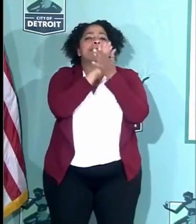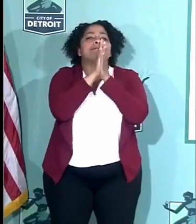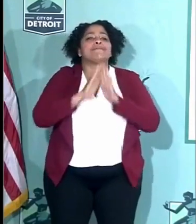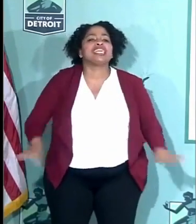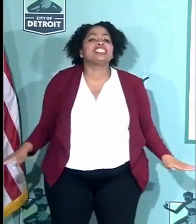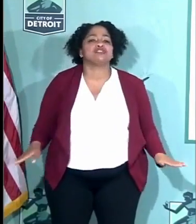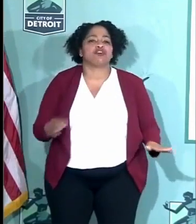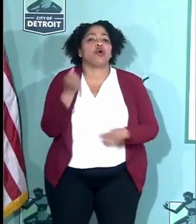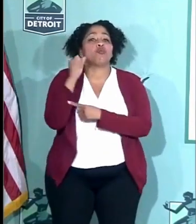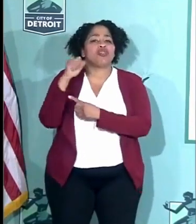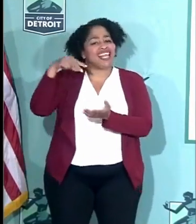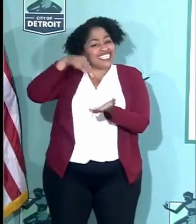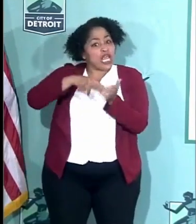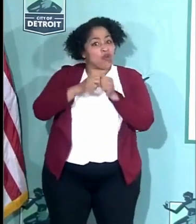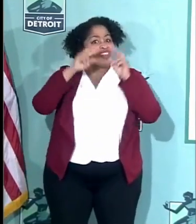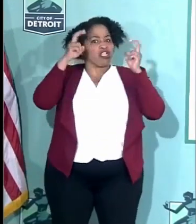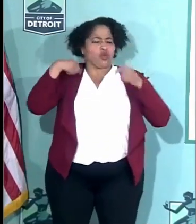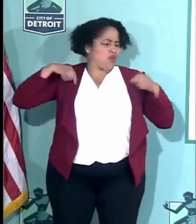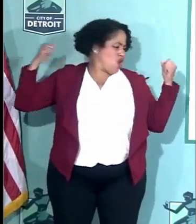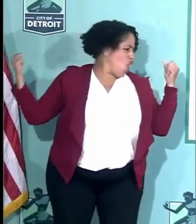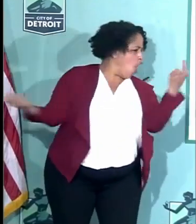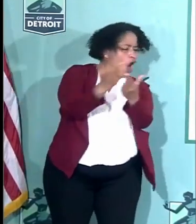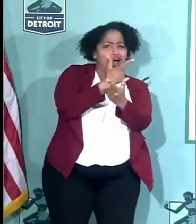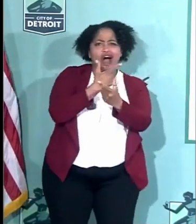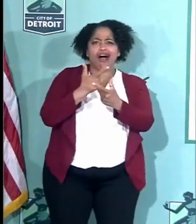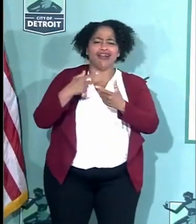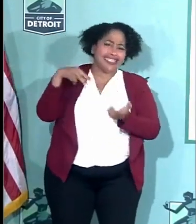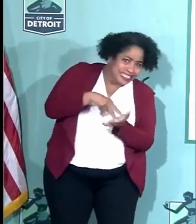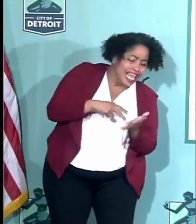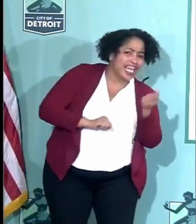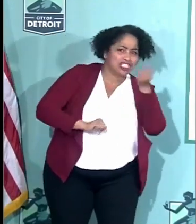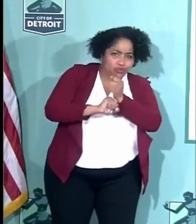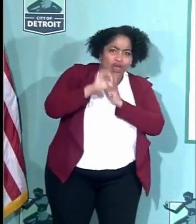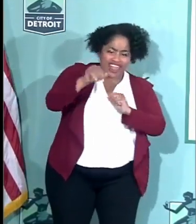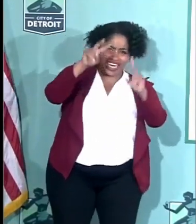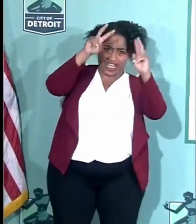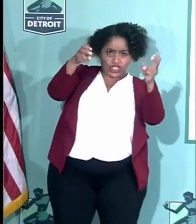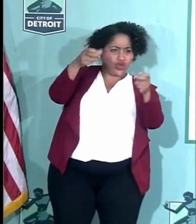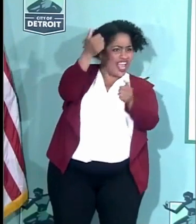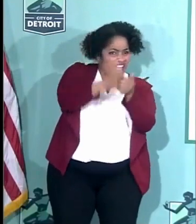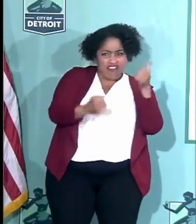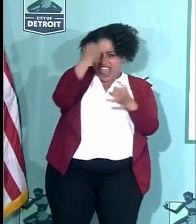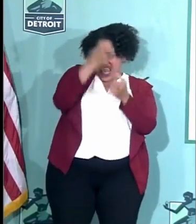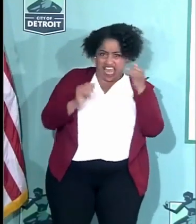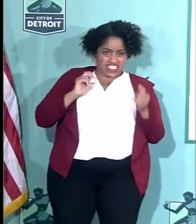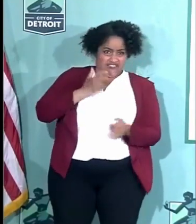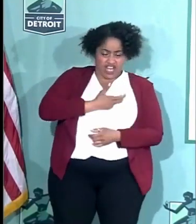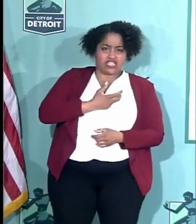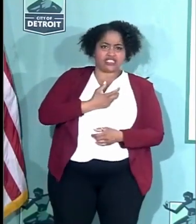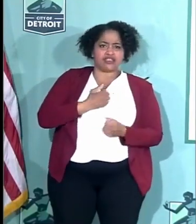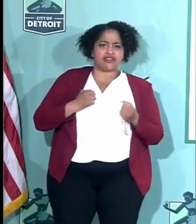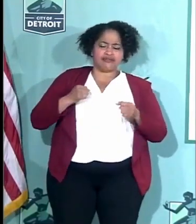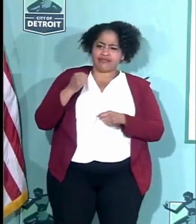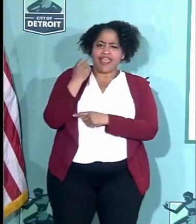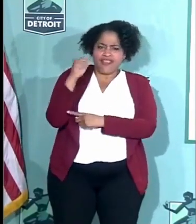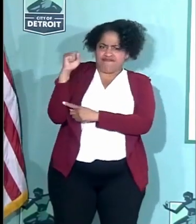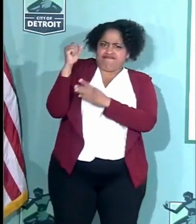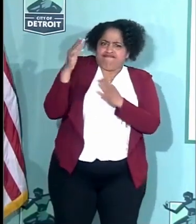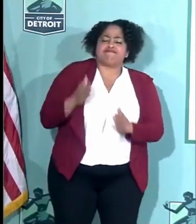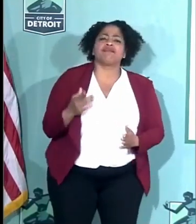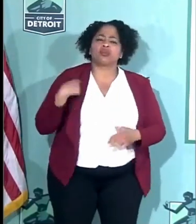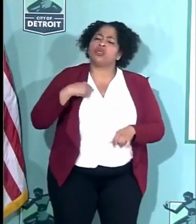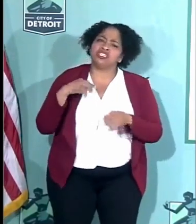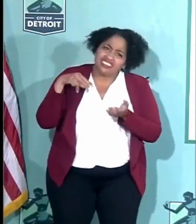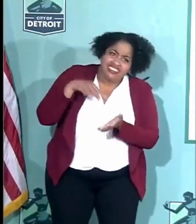Stand with the issue. Listen, we all stand with the issue. Every last one of us activists, we stand with the issues